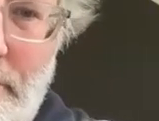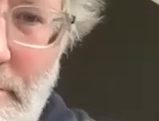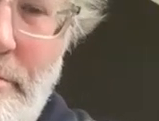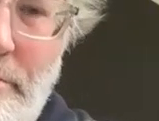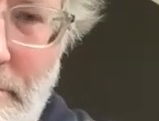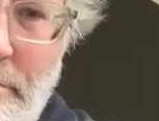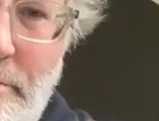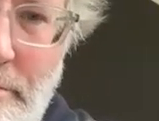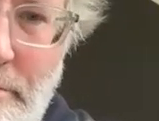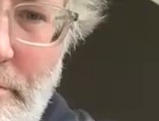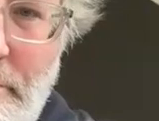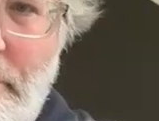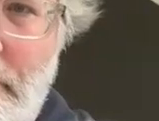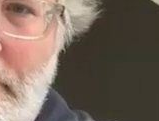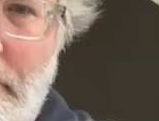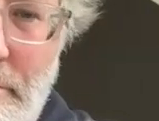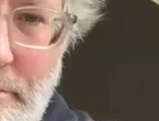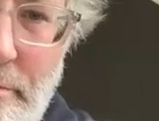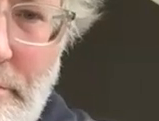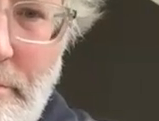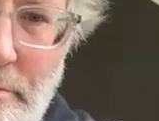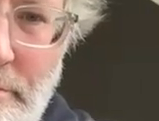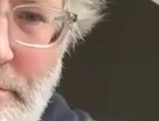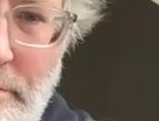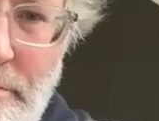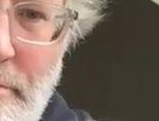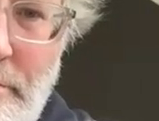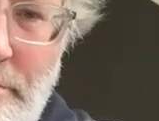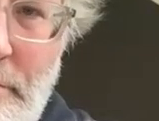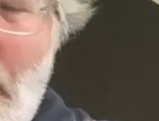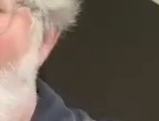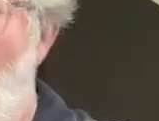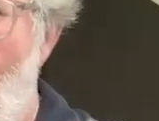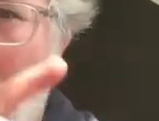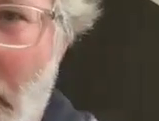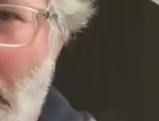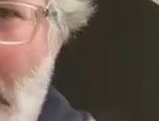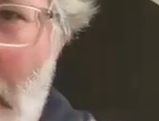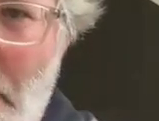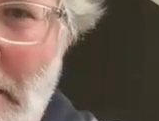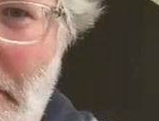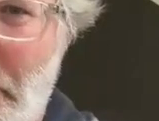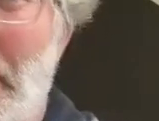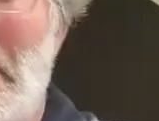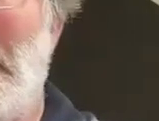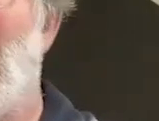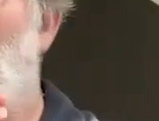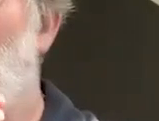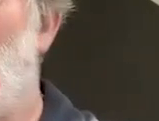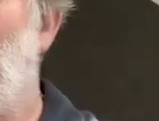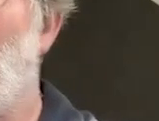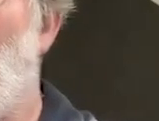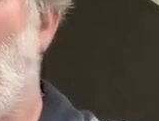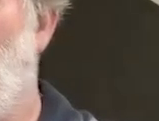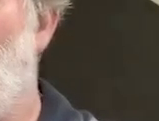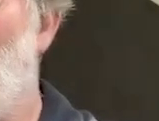is a real way to be transparent and straightforward with your communications i want to be mindful of time but it seems to me maybe this is a